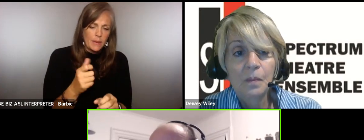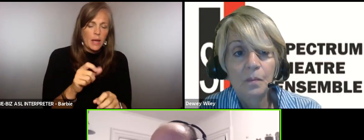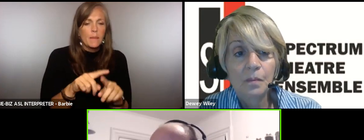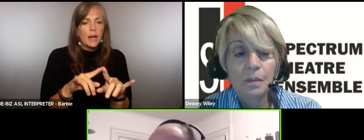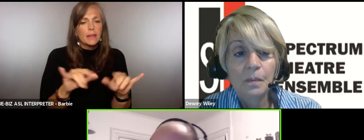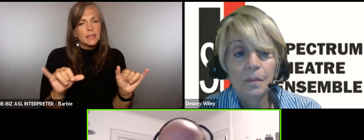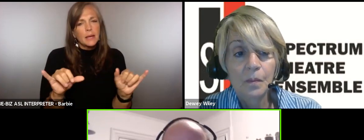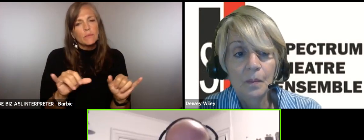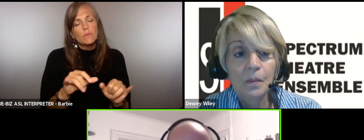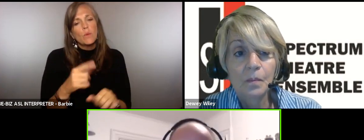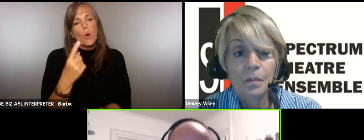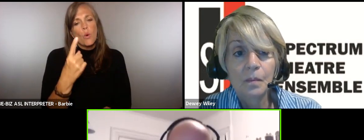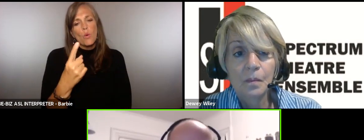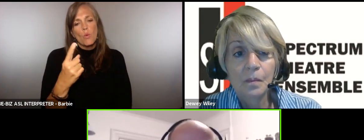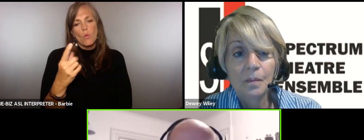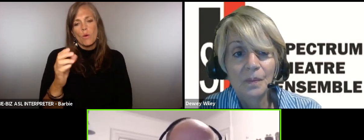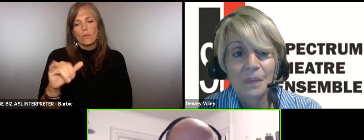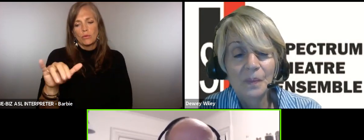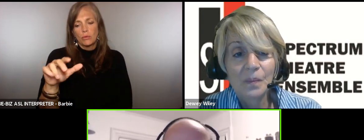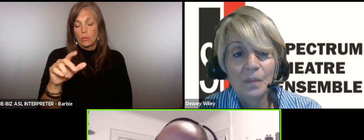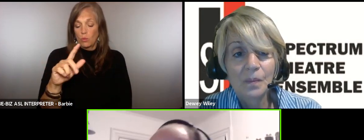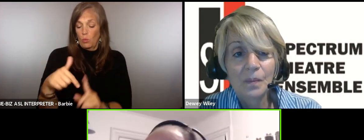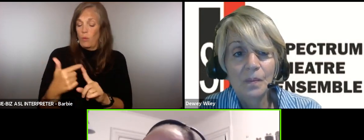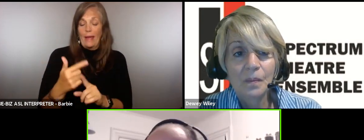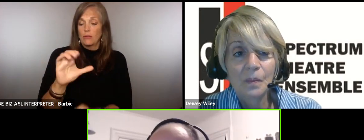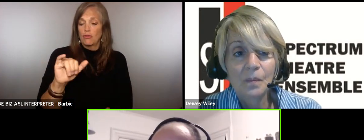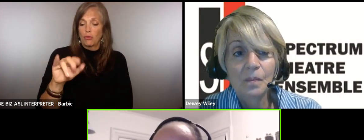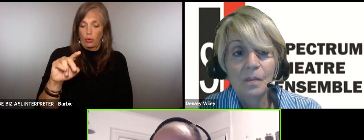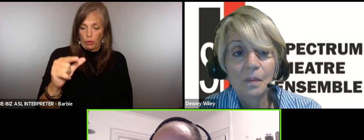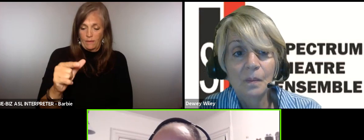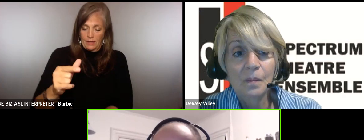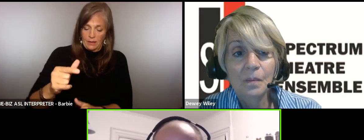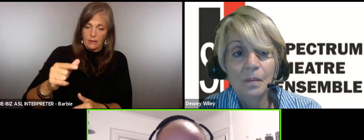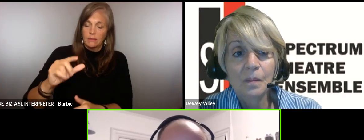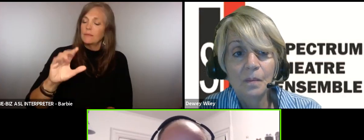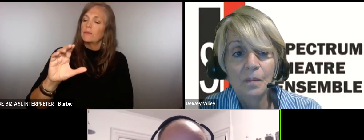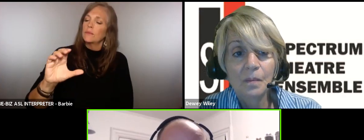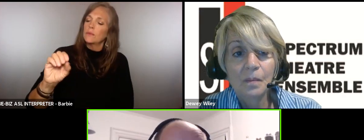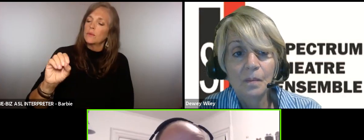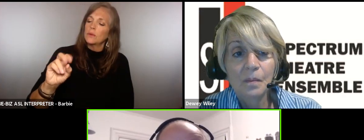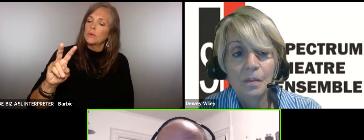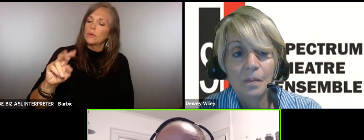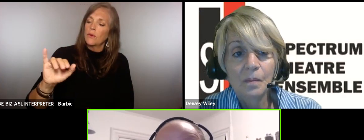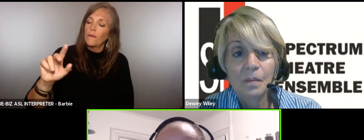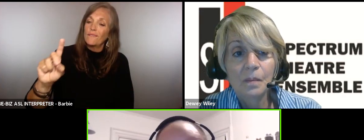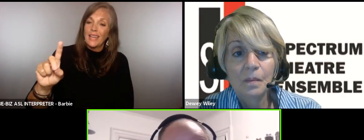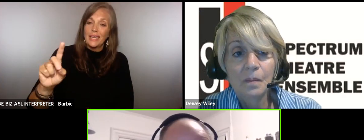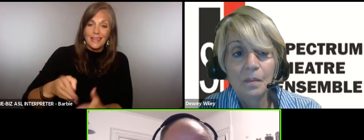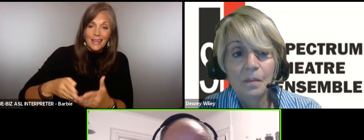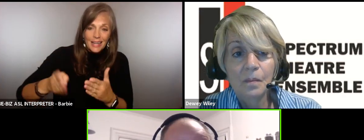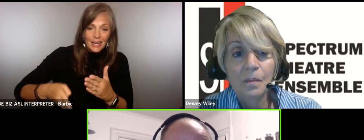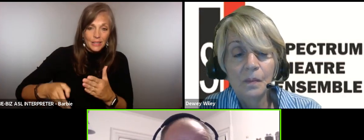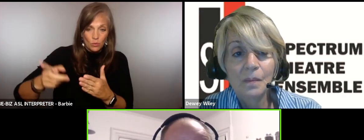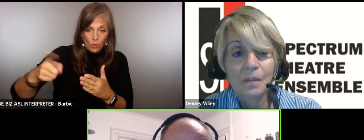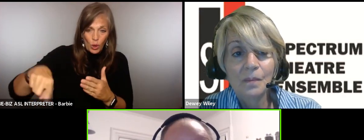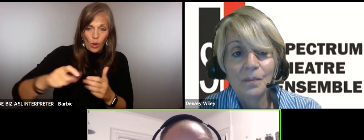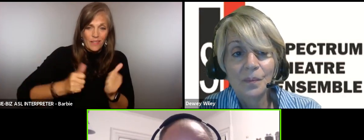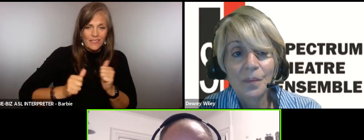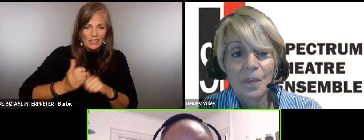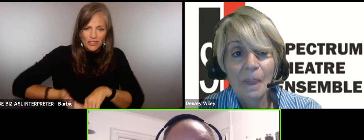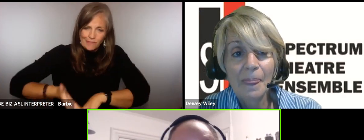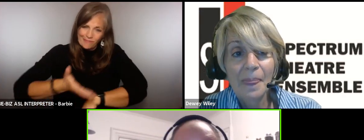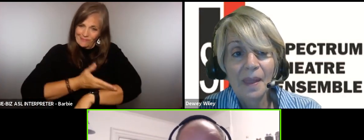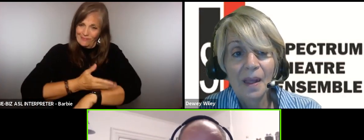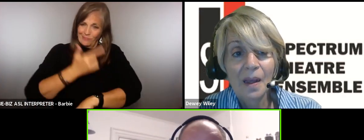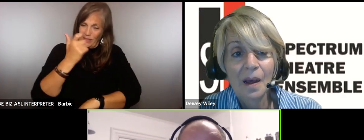one COVID end are all of these actors going to be better actors because